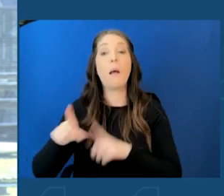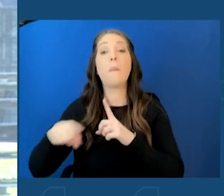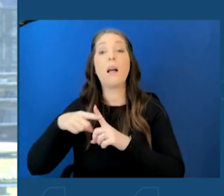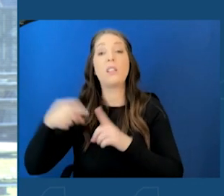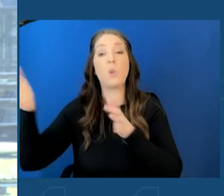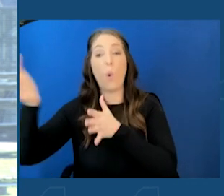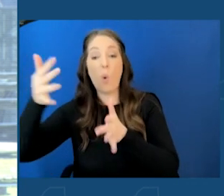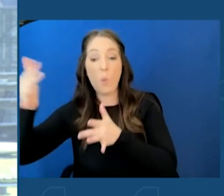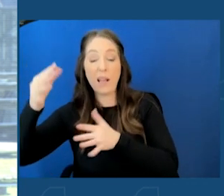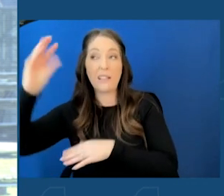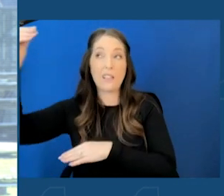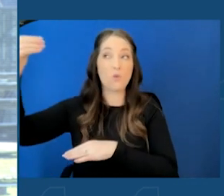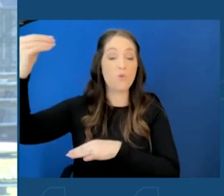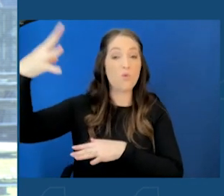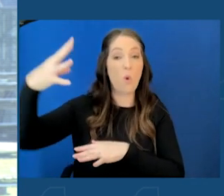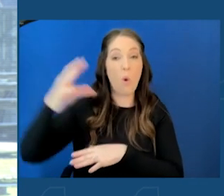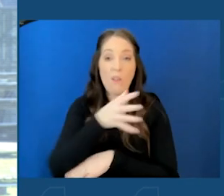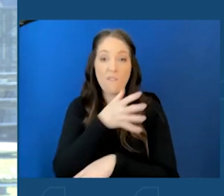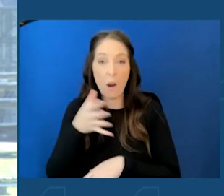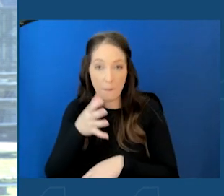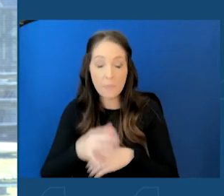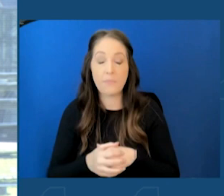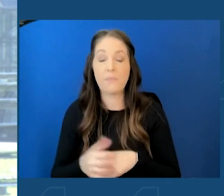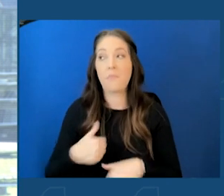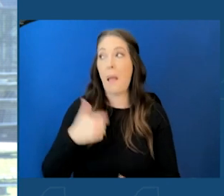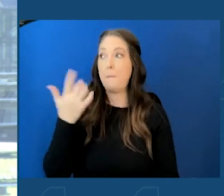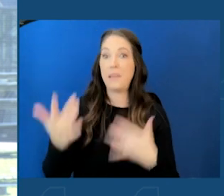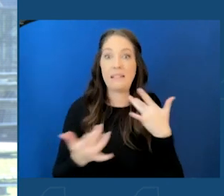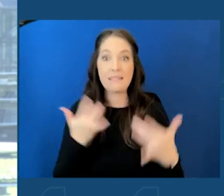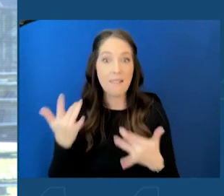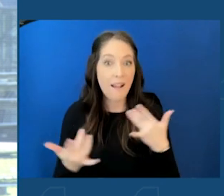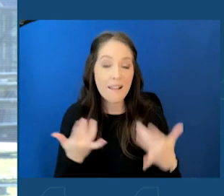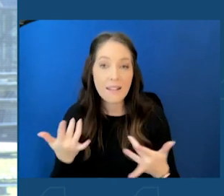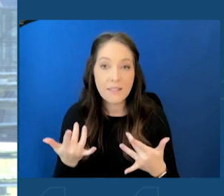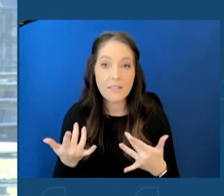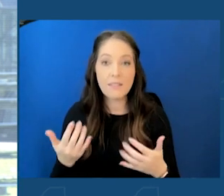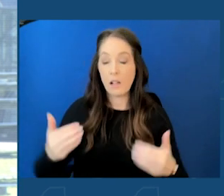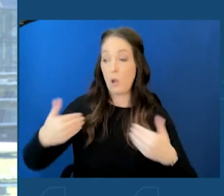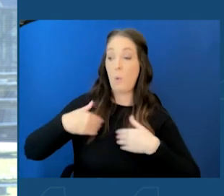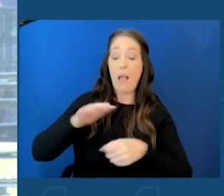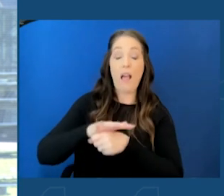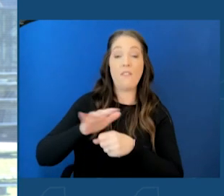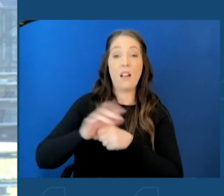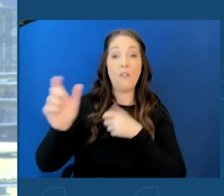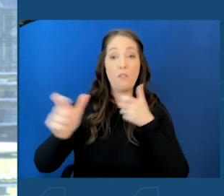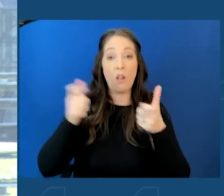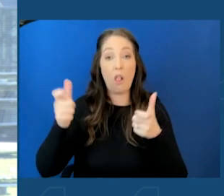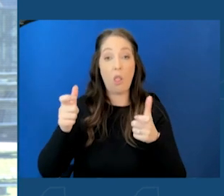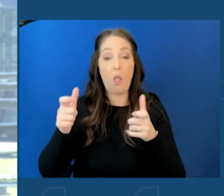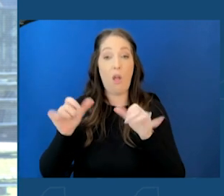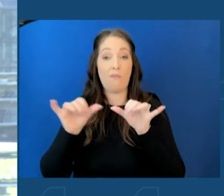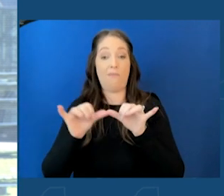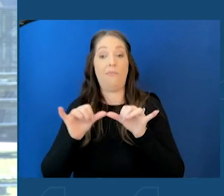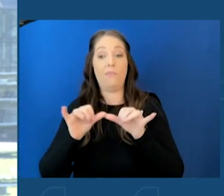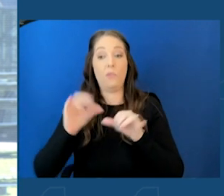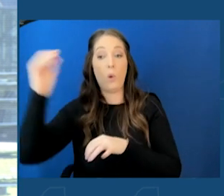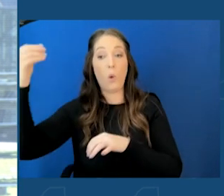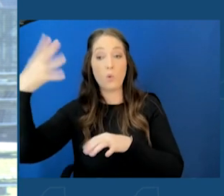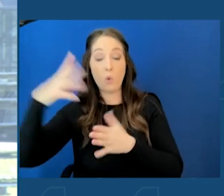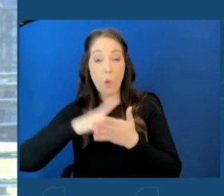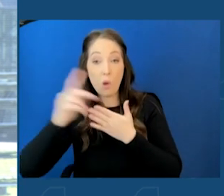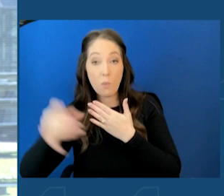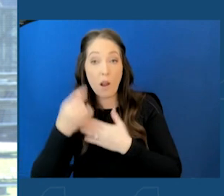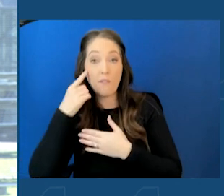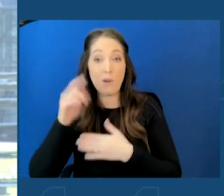I'm excited about this. We also have enough large-scale solar projects to power 620,000 homes. That's great.